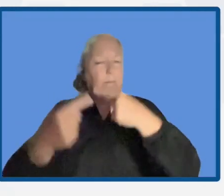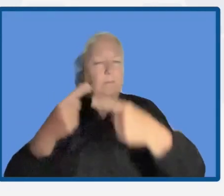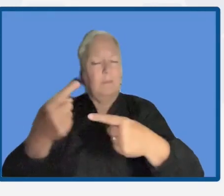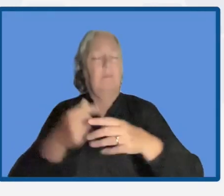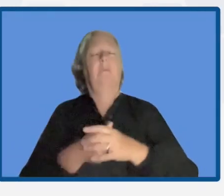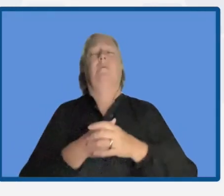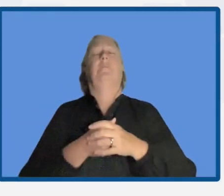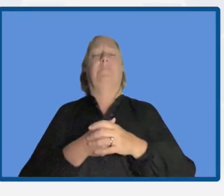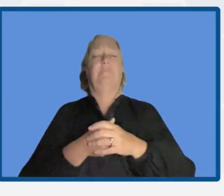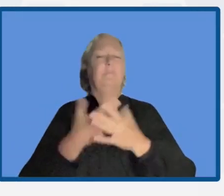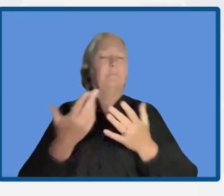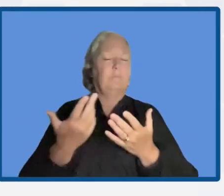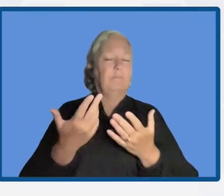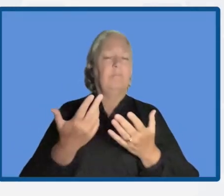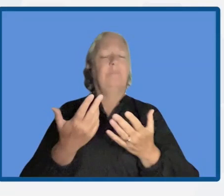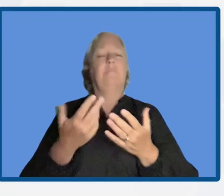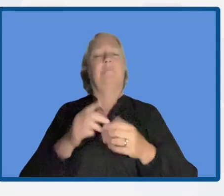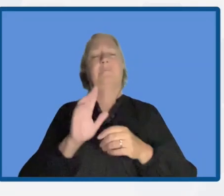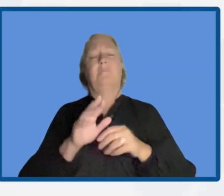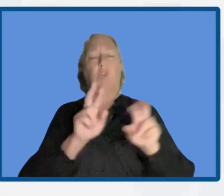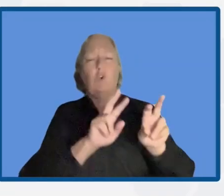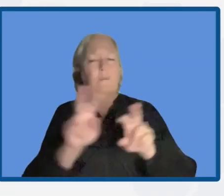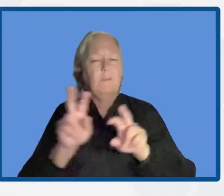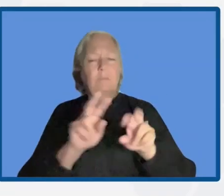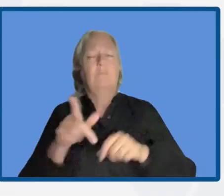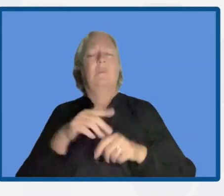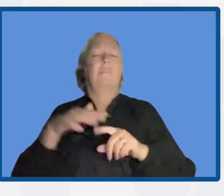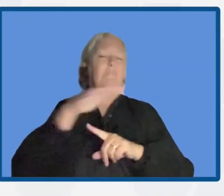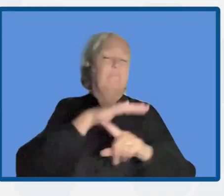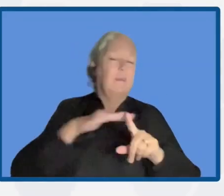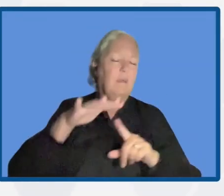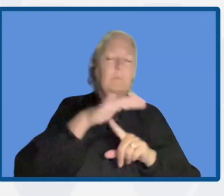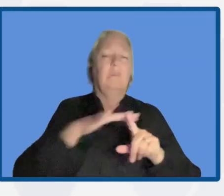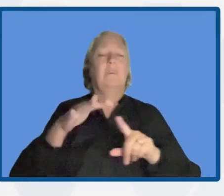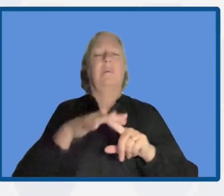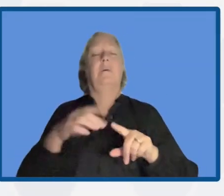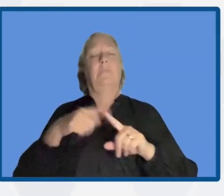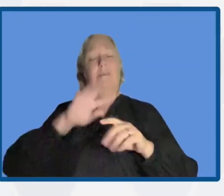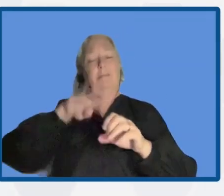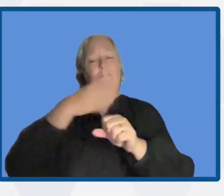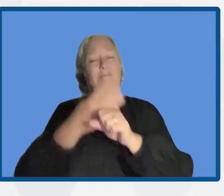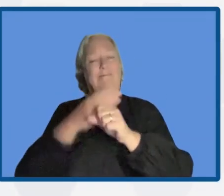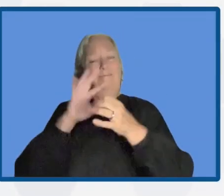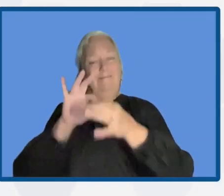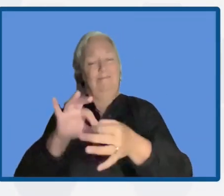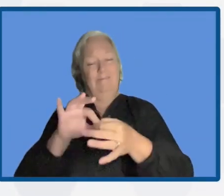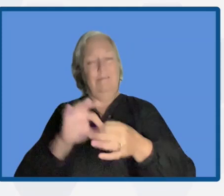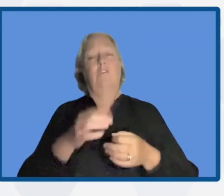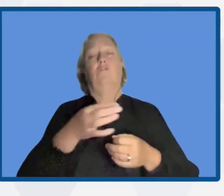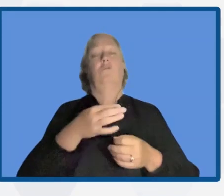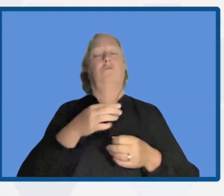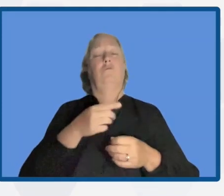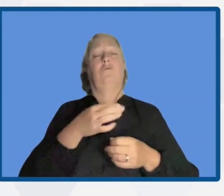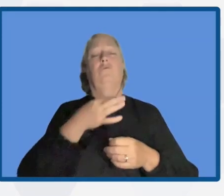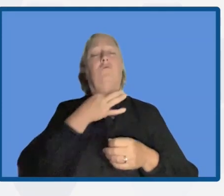management governance, environmental dimension of SDGs and risk management, and also provides support